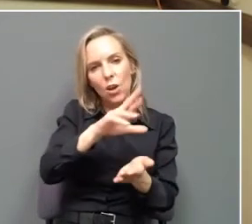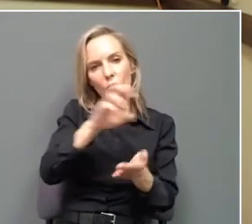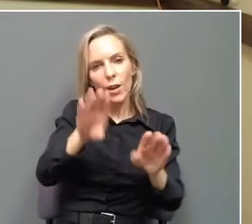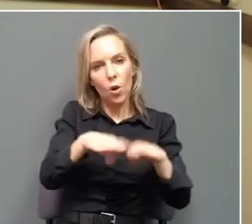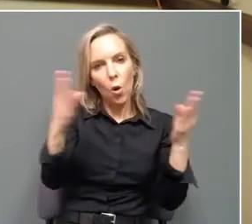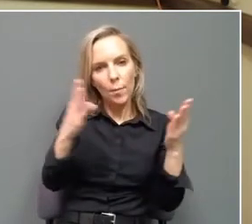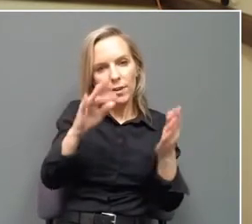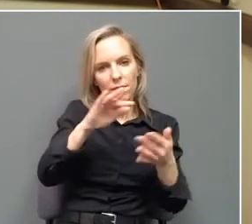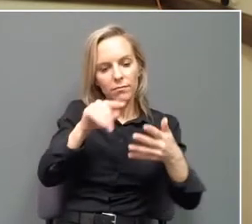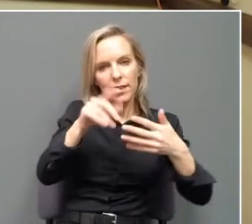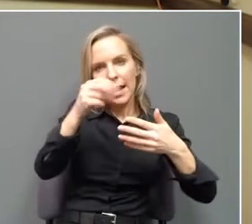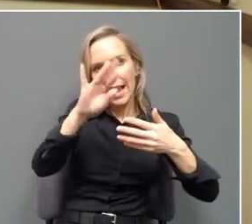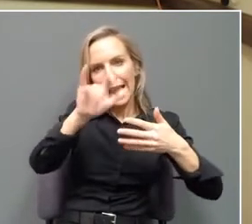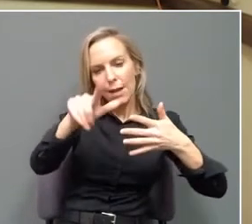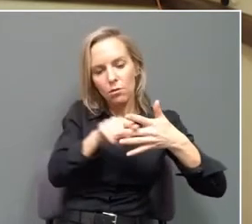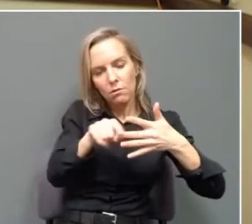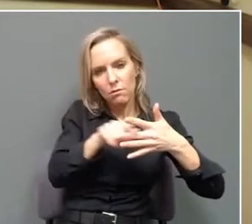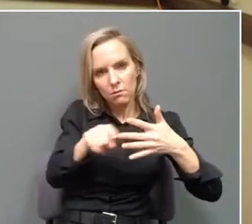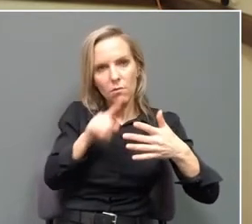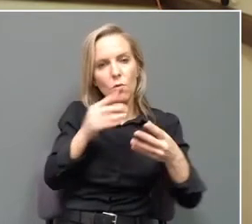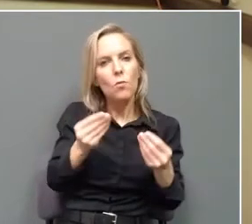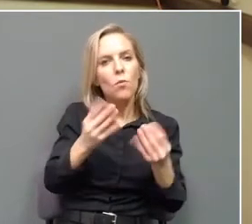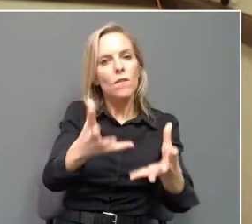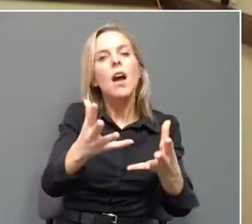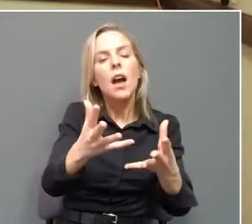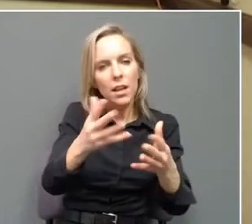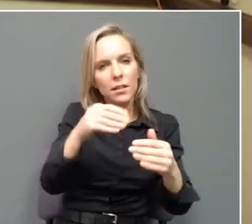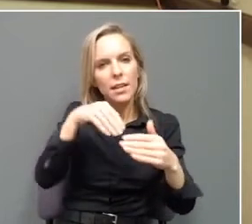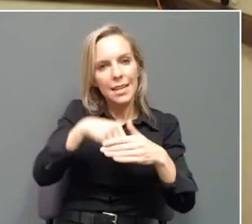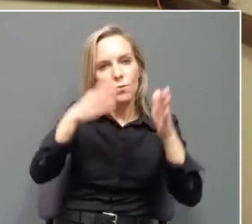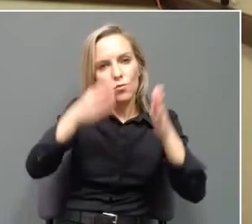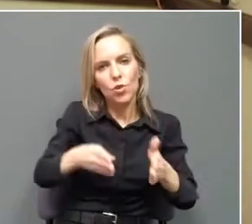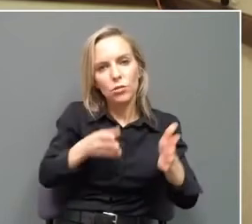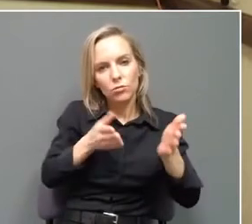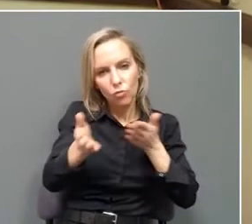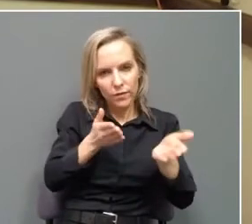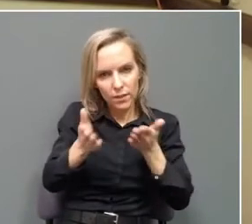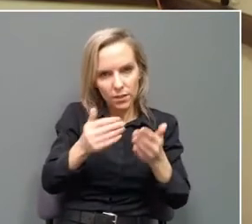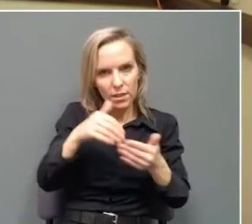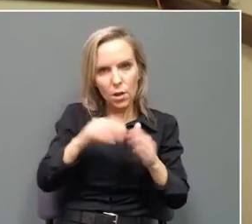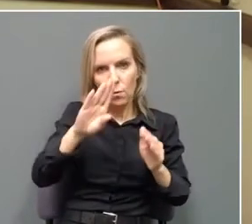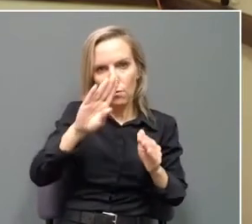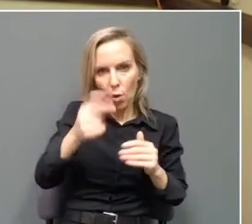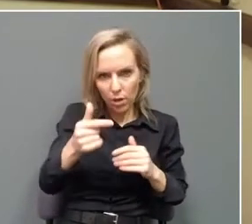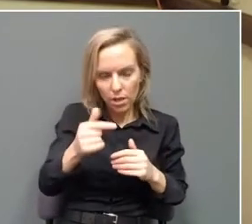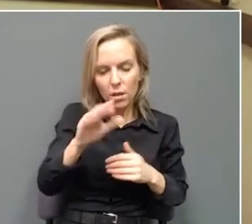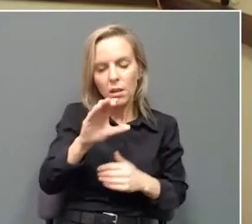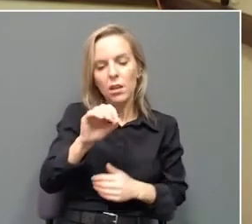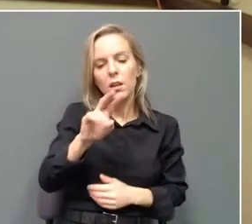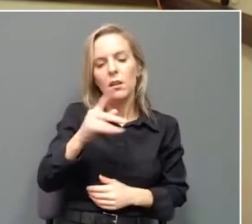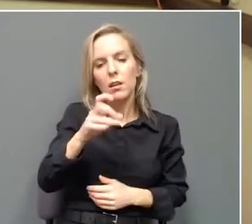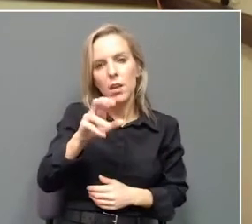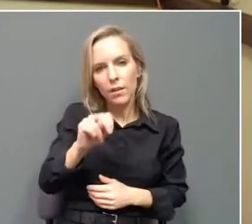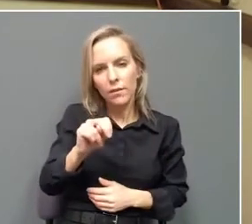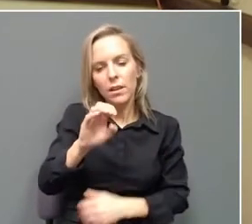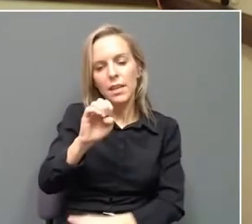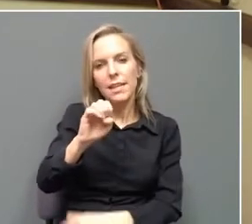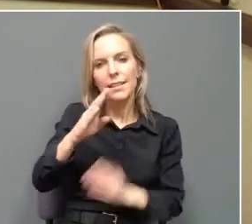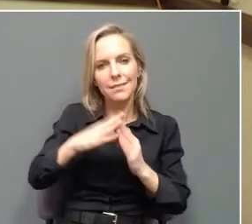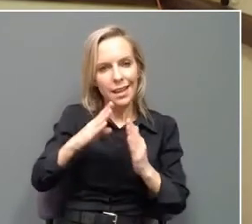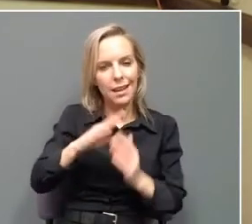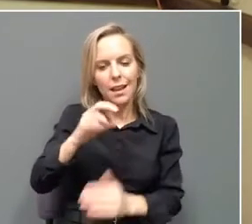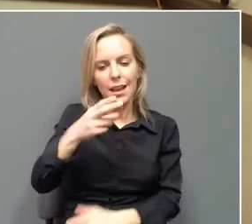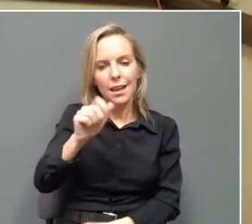that are going to provide in-person UI services. Those will be in Bowling Green, Covington, Elizabethtown, Hazard,